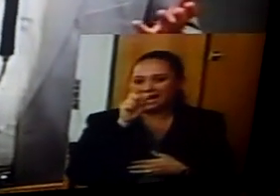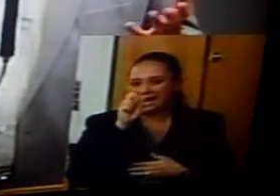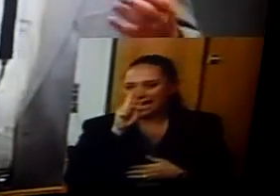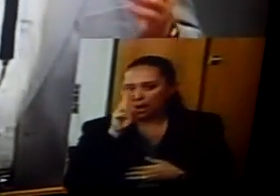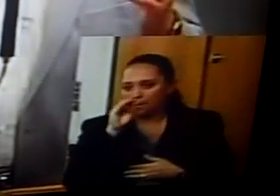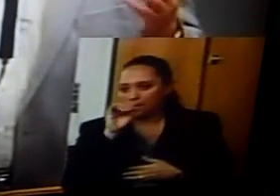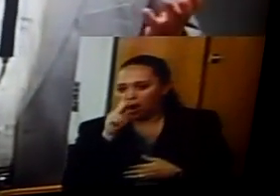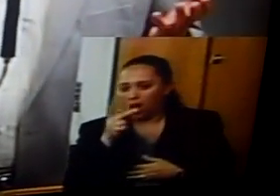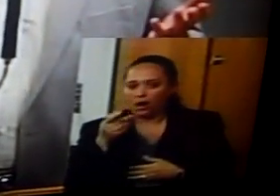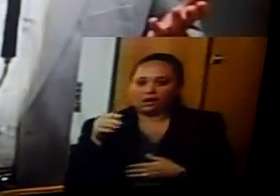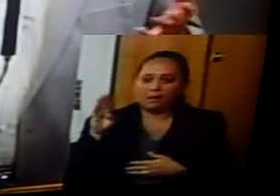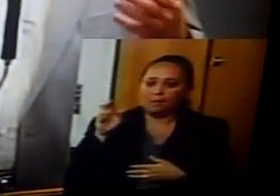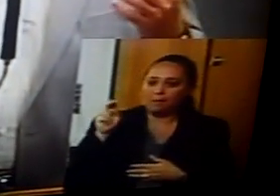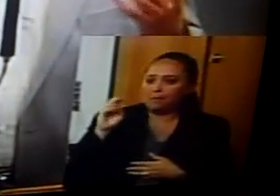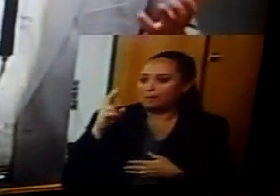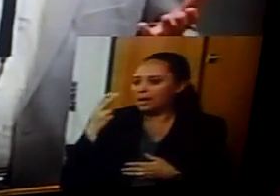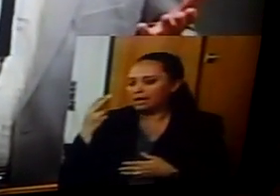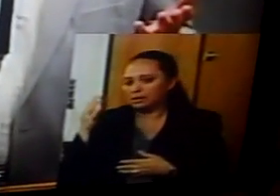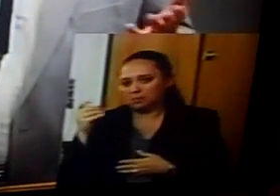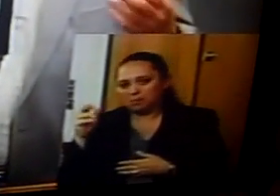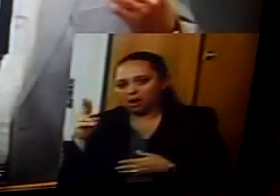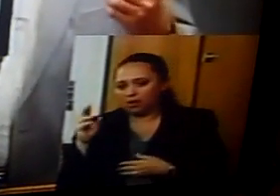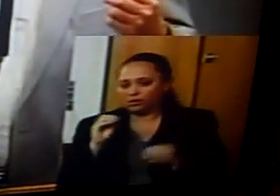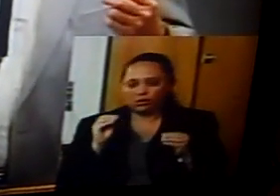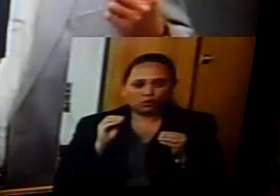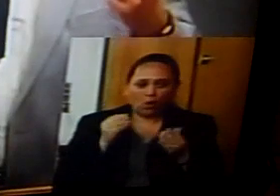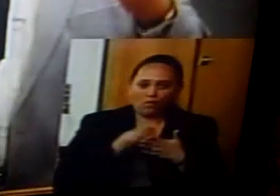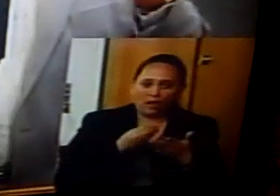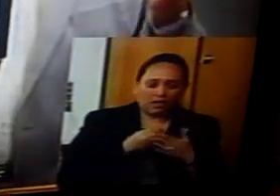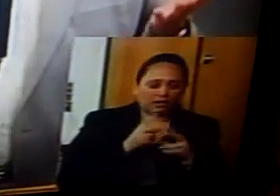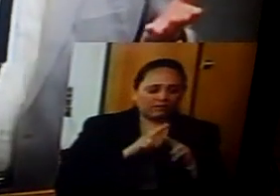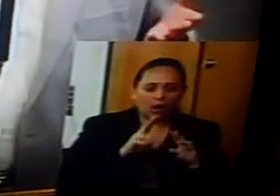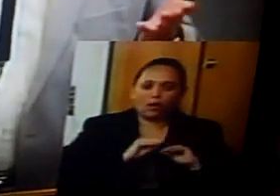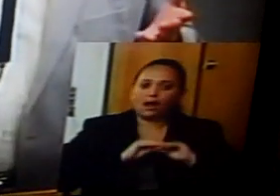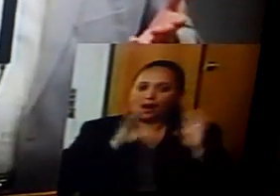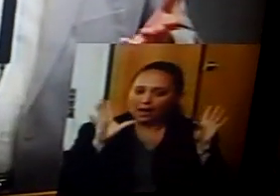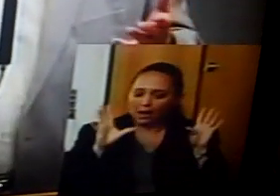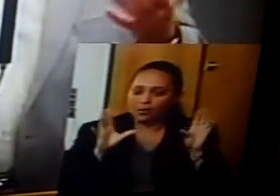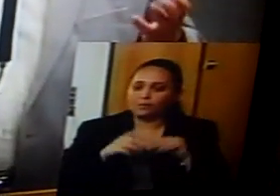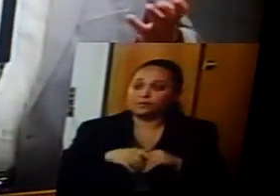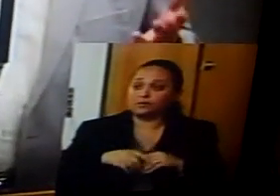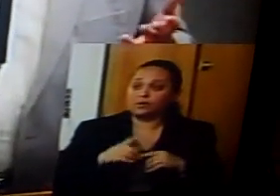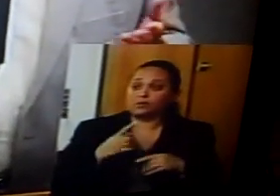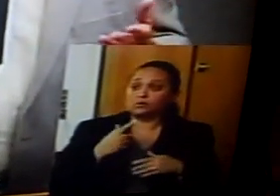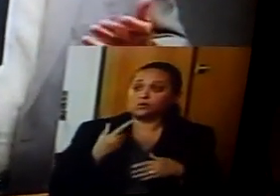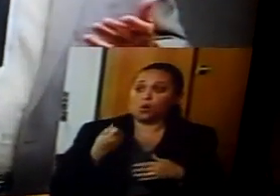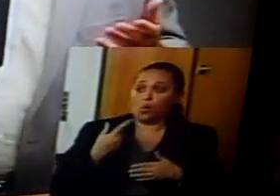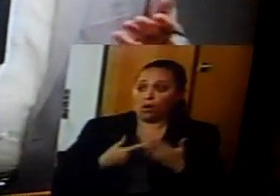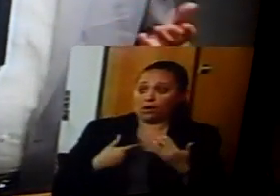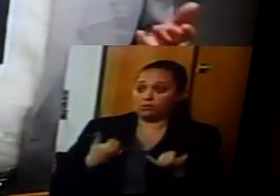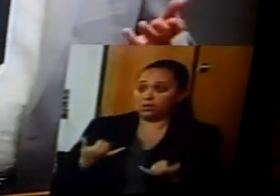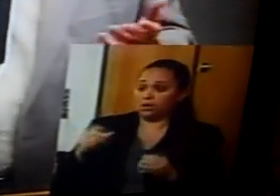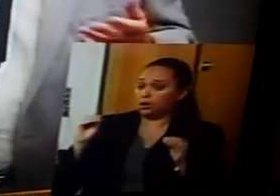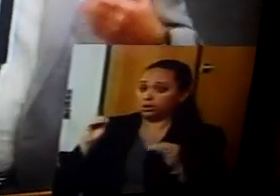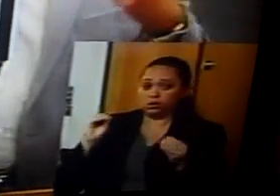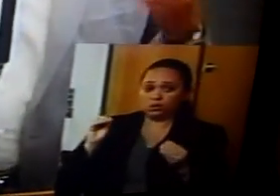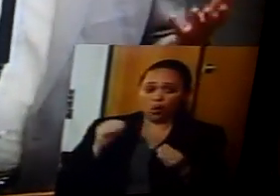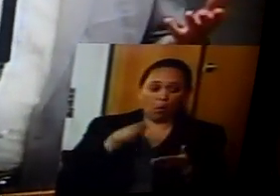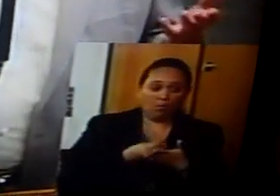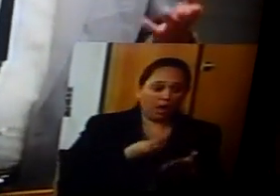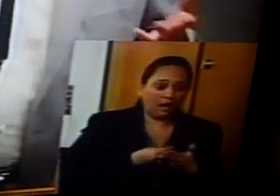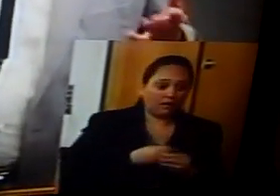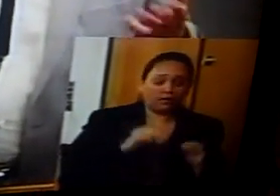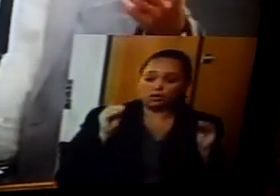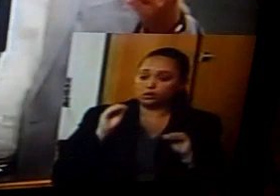fudging. It's very cut and dry, very clear. So what I've heard today is there is no money, there is no chest money.